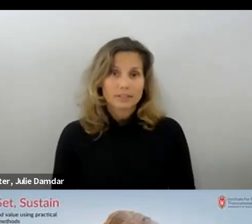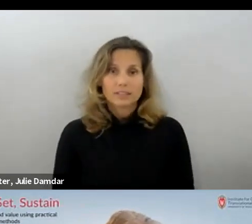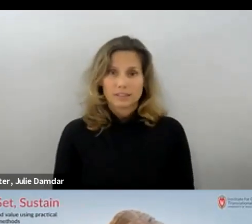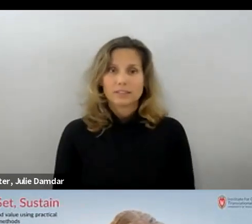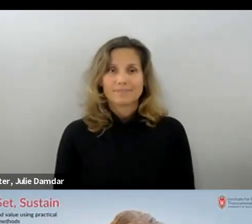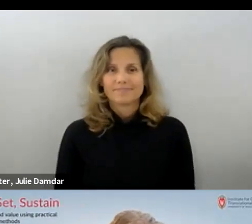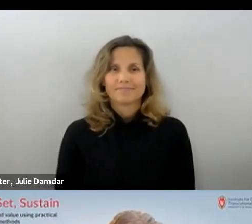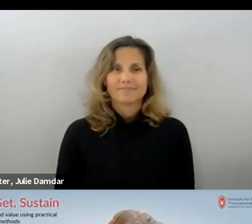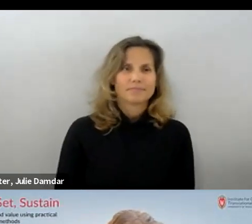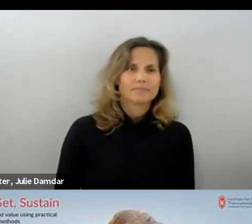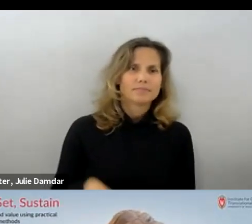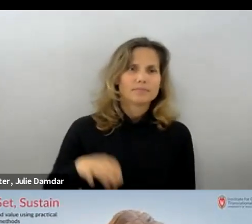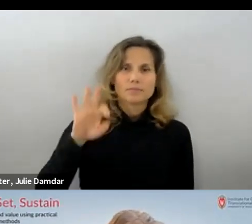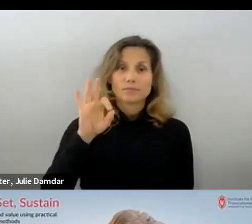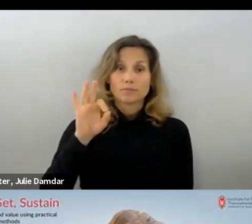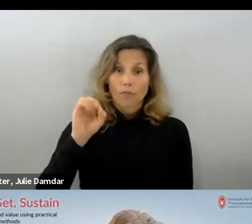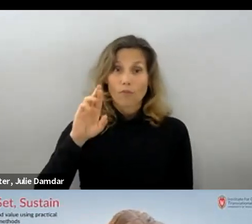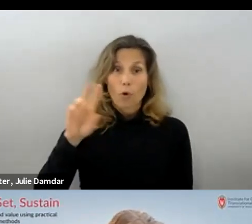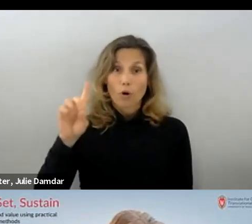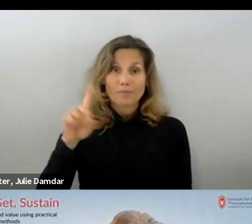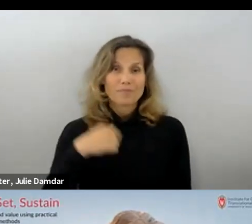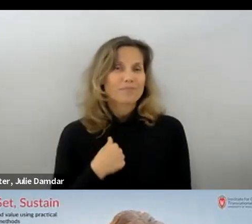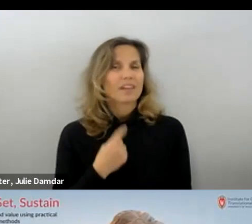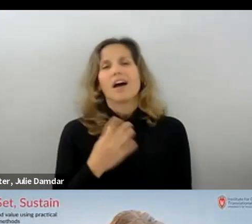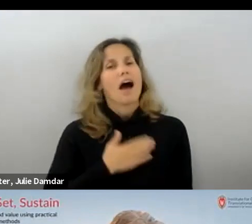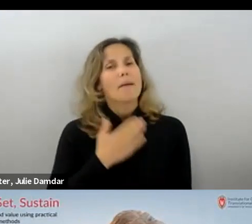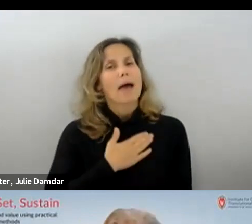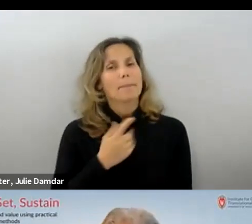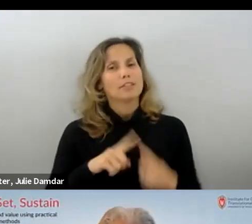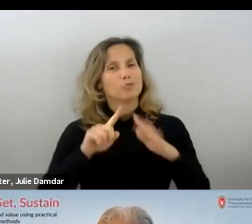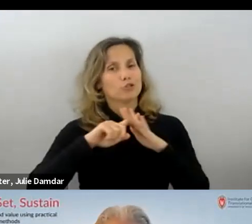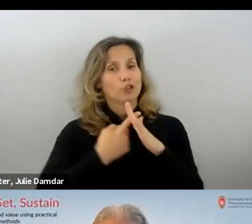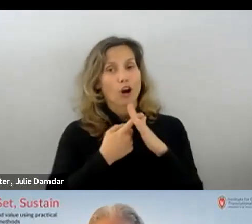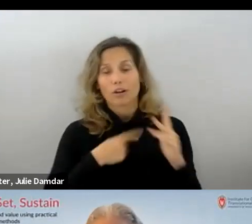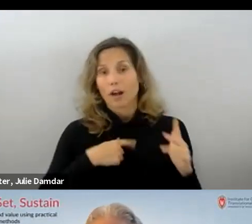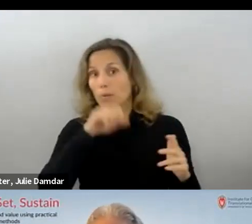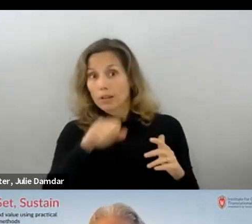Yeah, I'm, I'm happy to offer a first thought and love to hear from Jay as well.